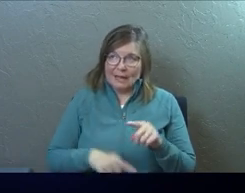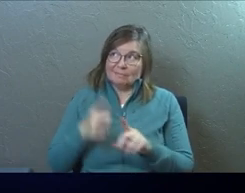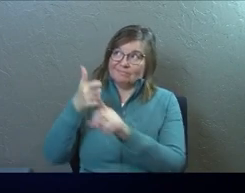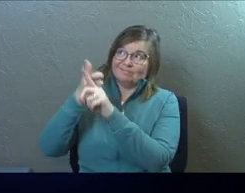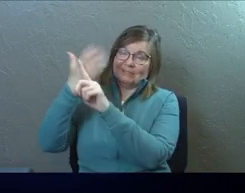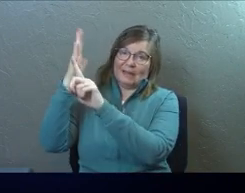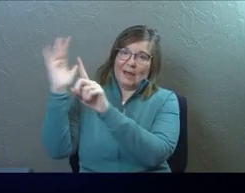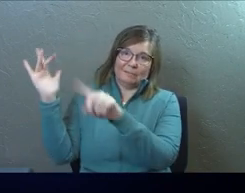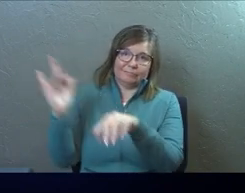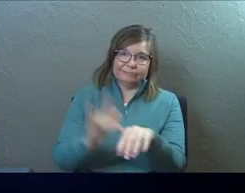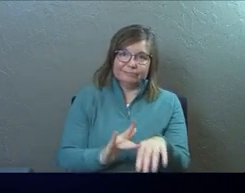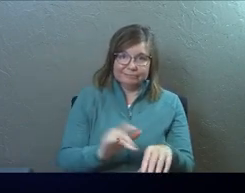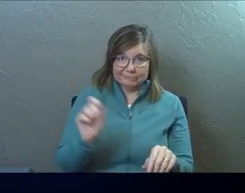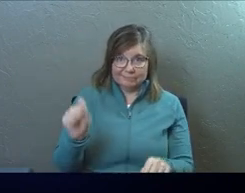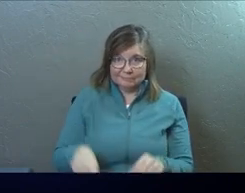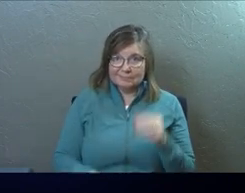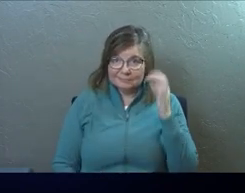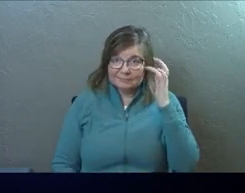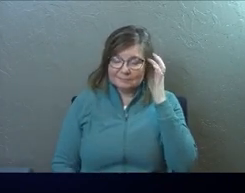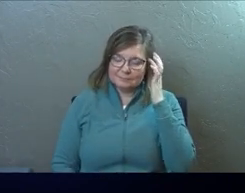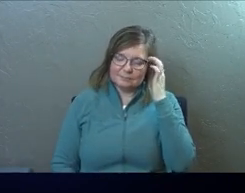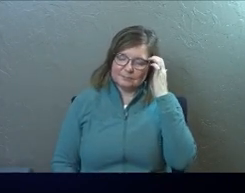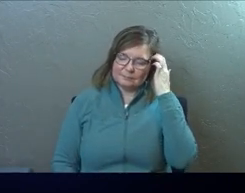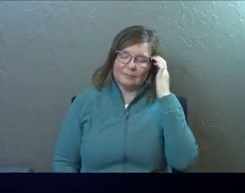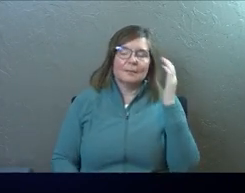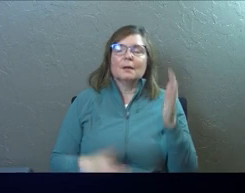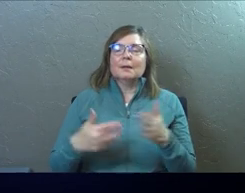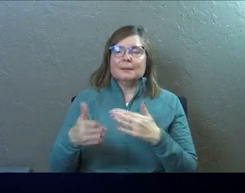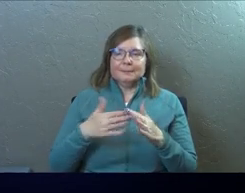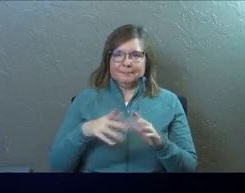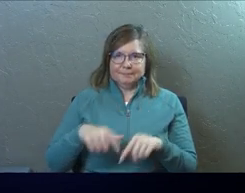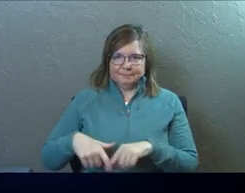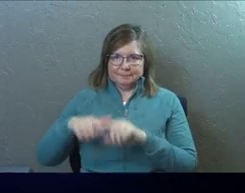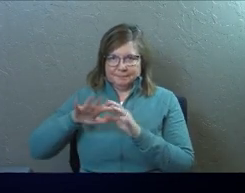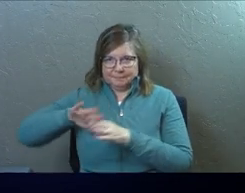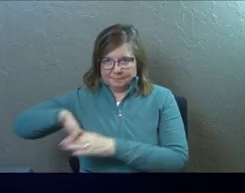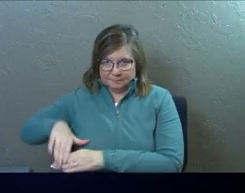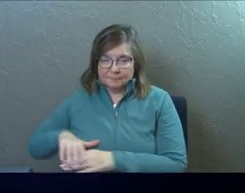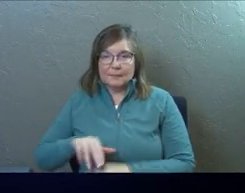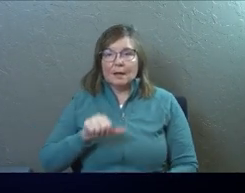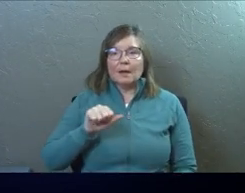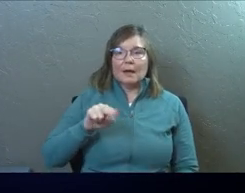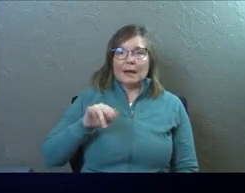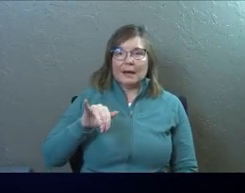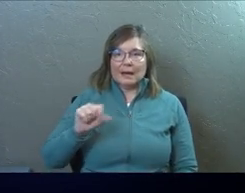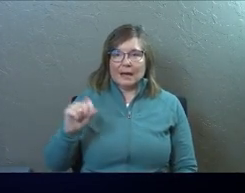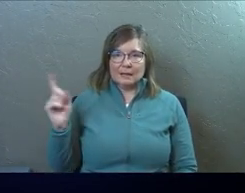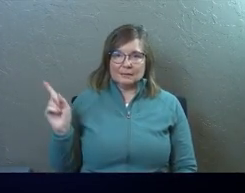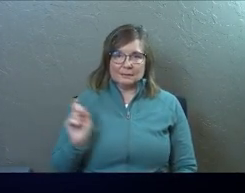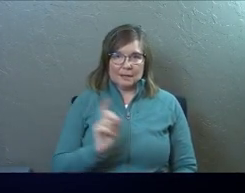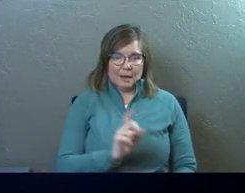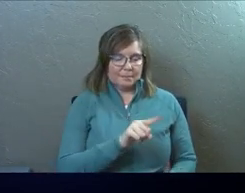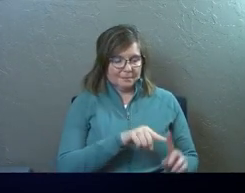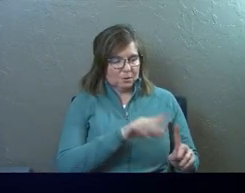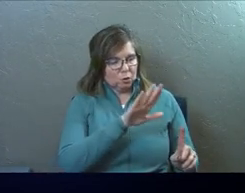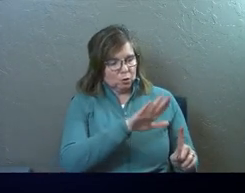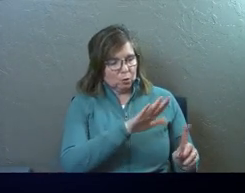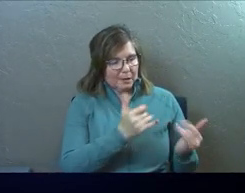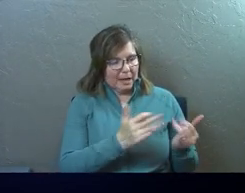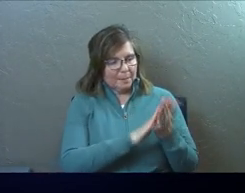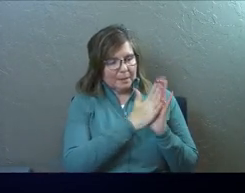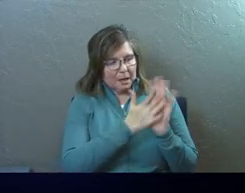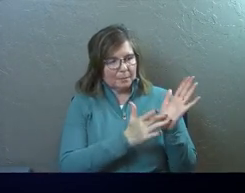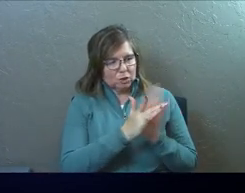of God. So Ananias comes to him and says, You're Jesus' chosen instrument. What